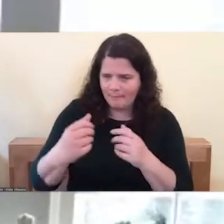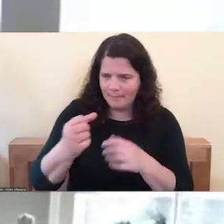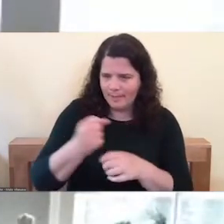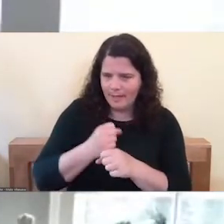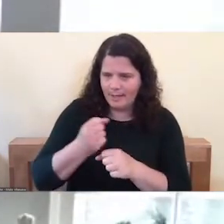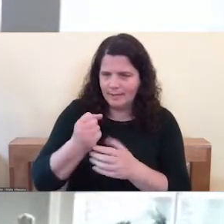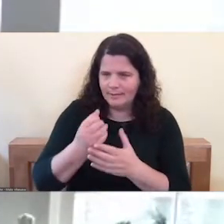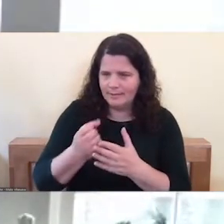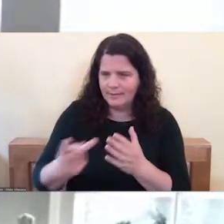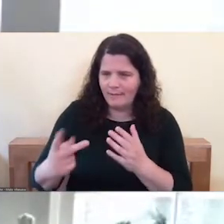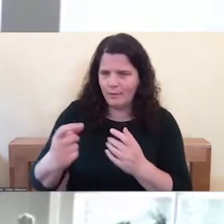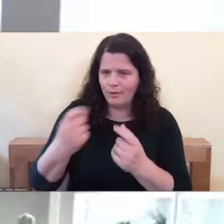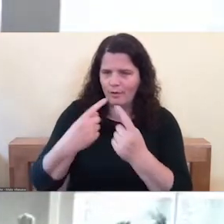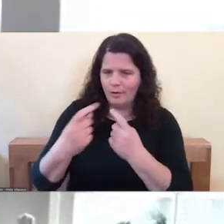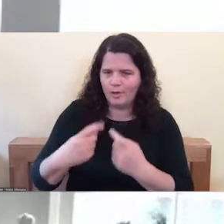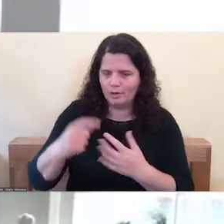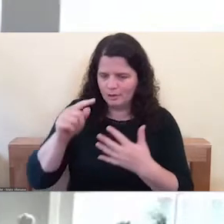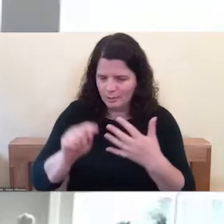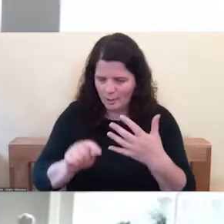let's see. Uh,